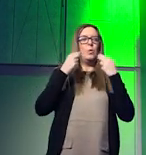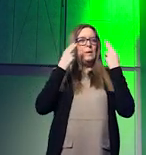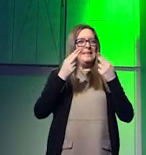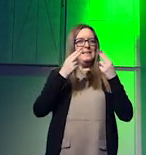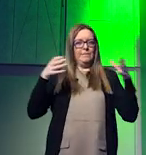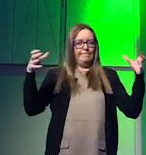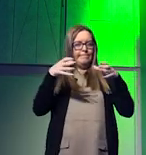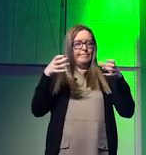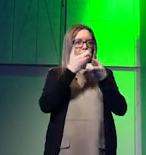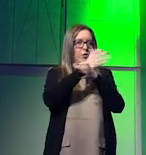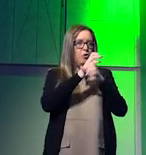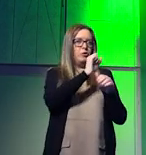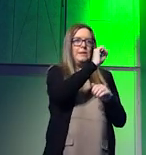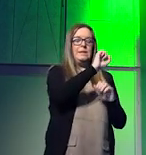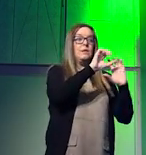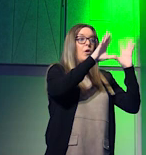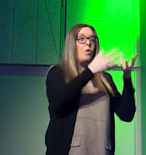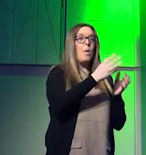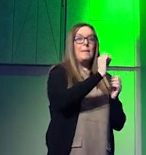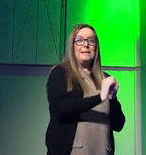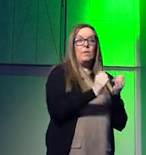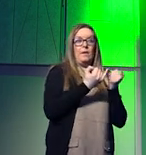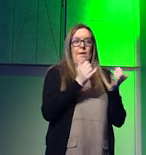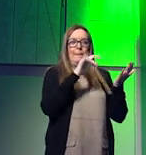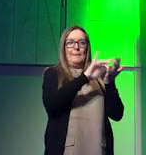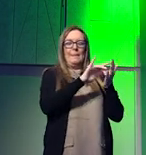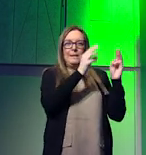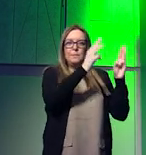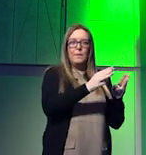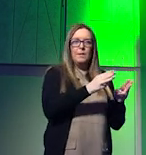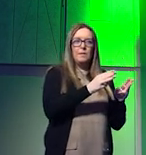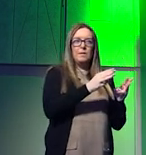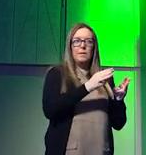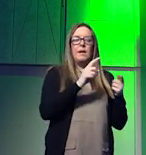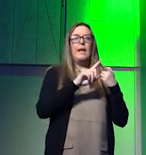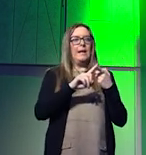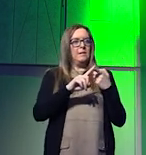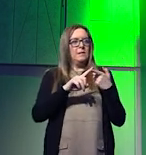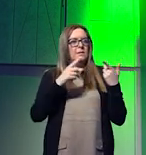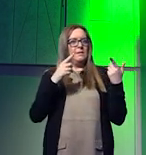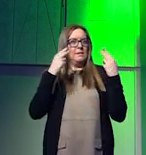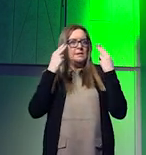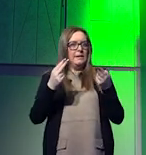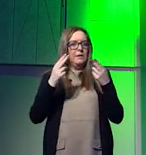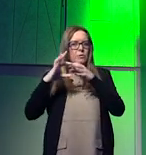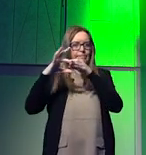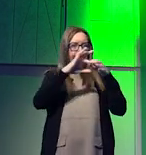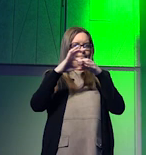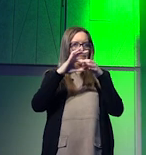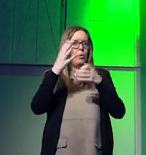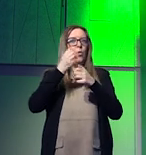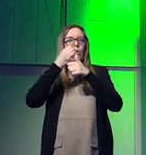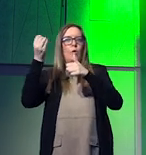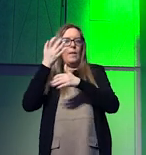with countries of the global south as a middle power facing and needing to relate to other middle